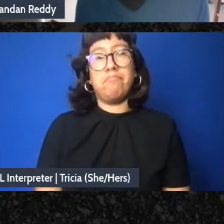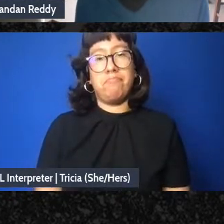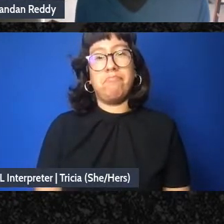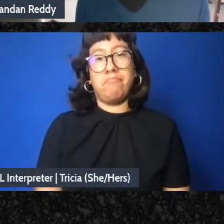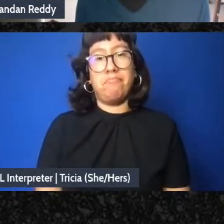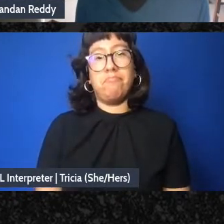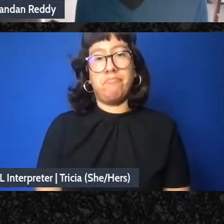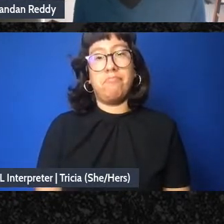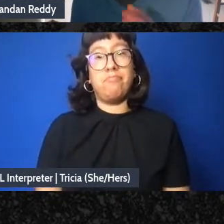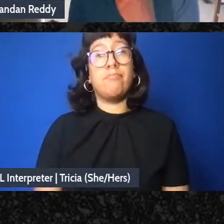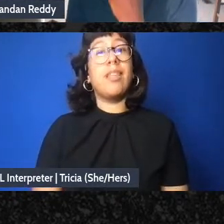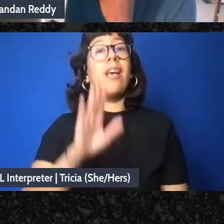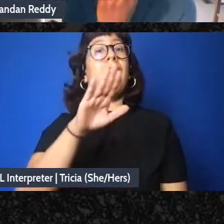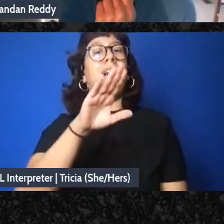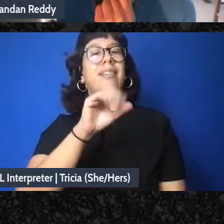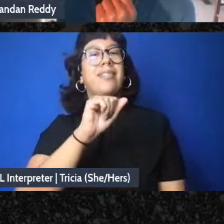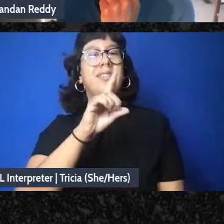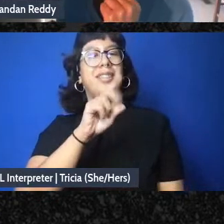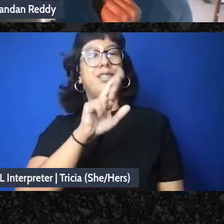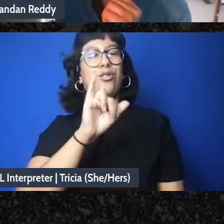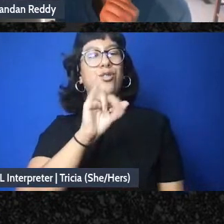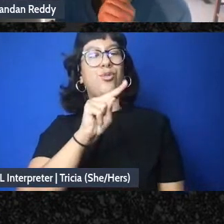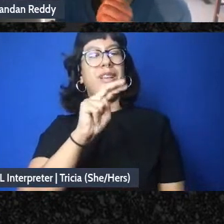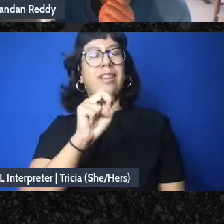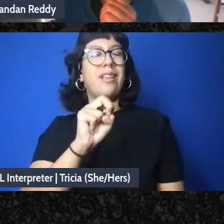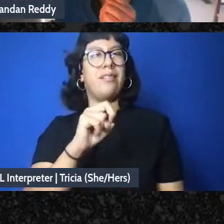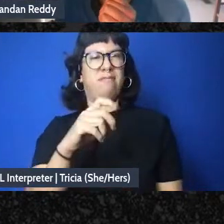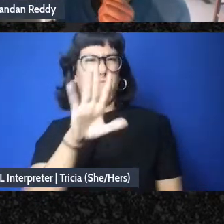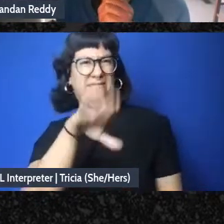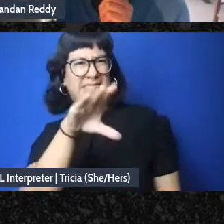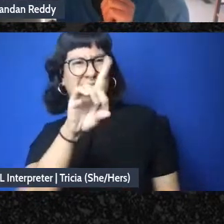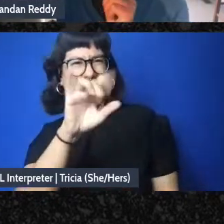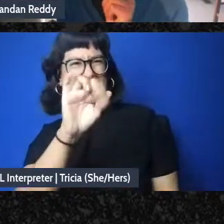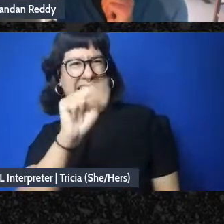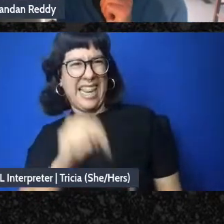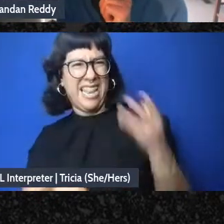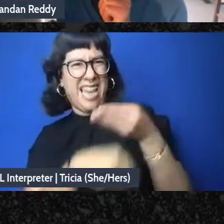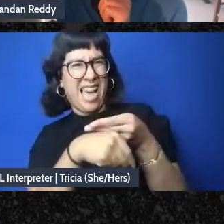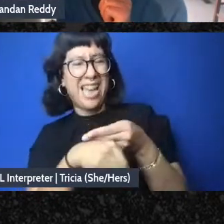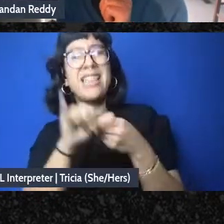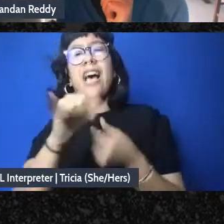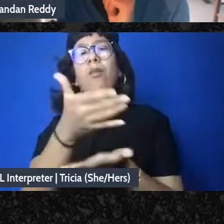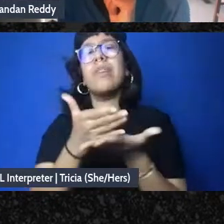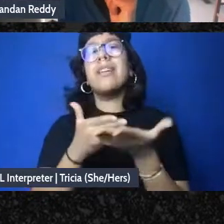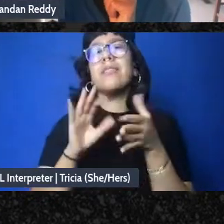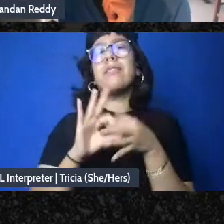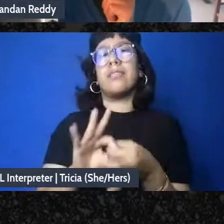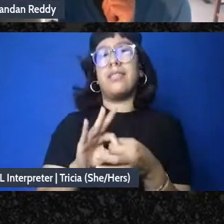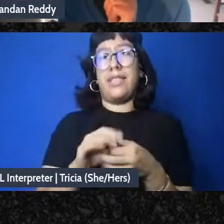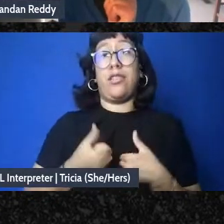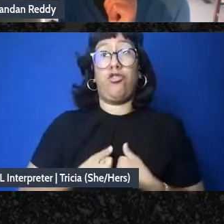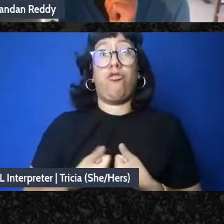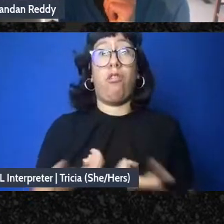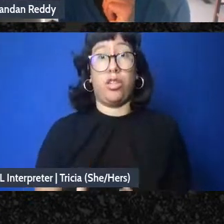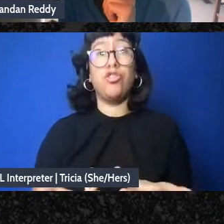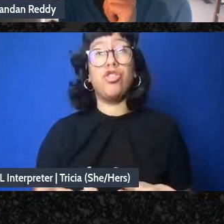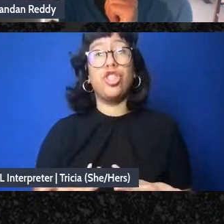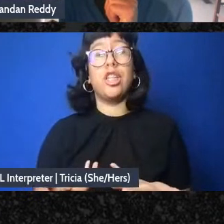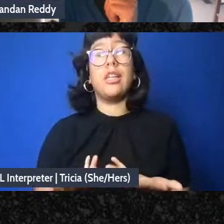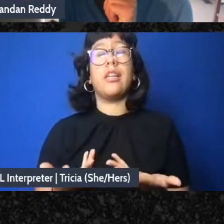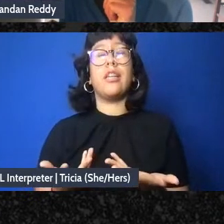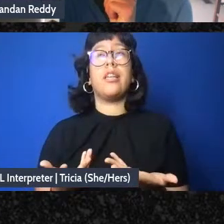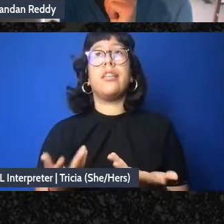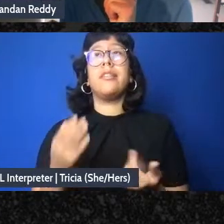Dean can I say one quick thing which is you know the piece around the exhaustion I just want to hone into that there's